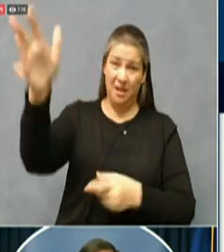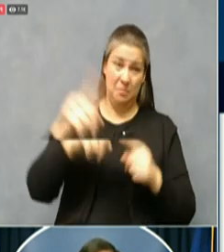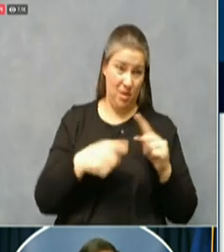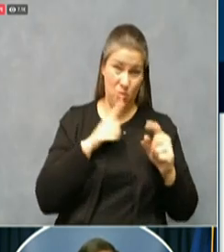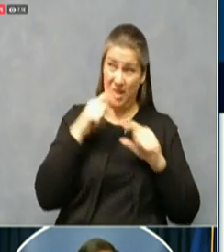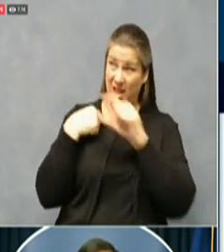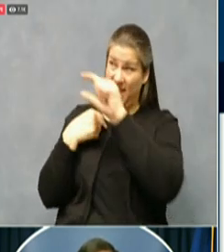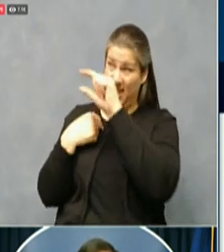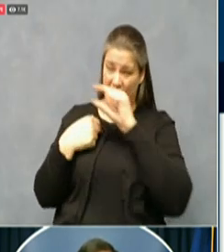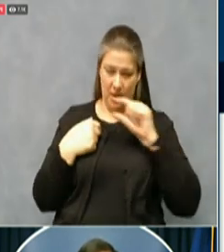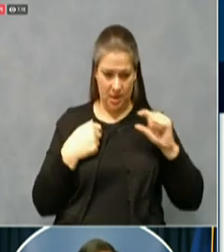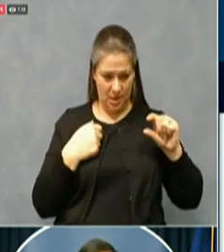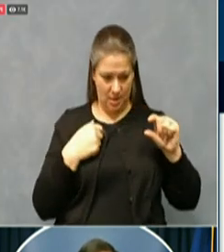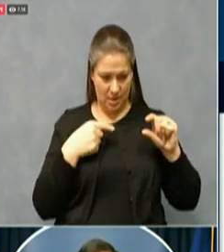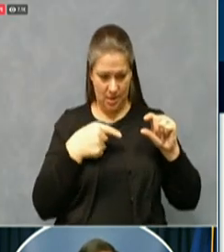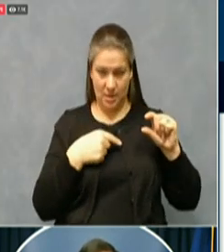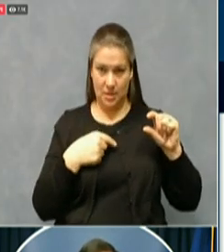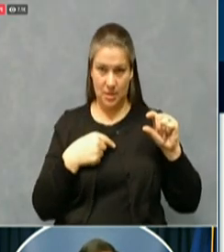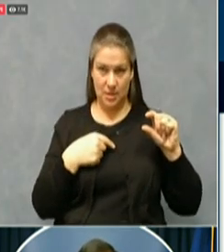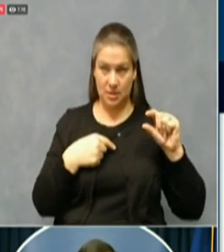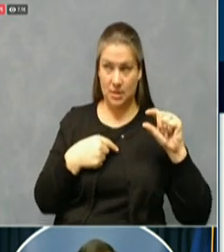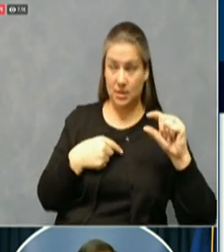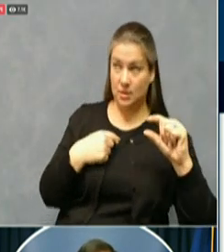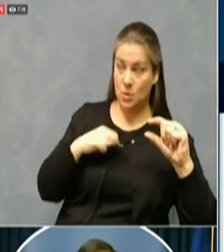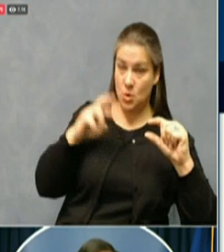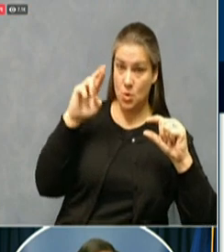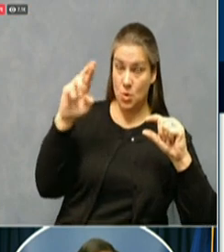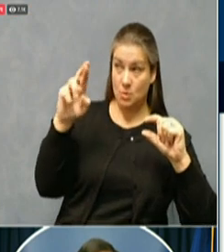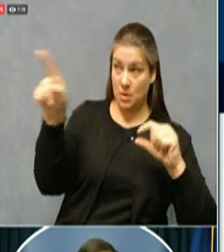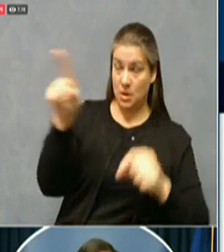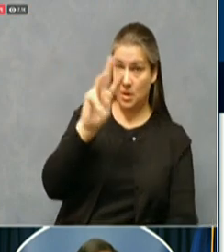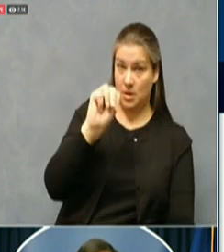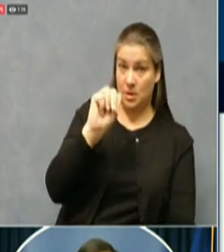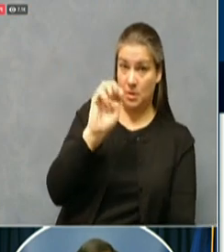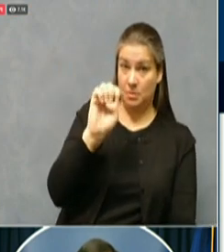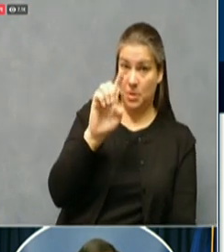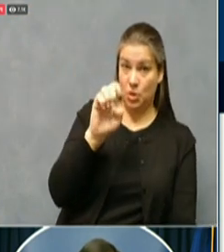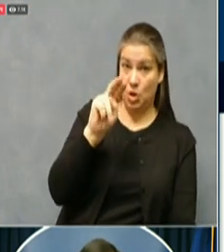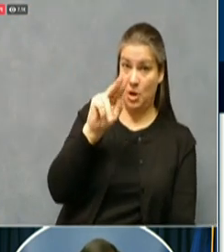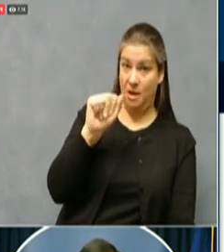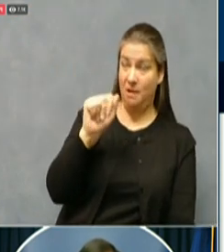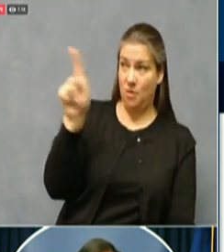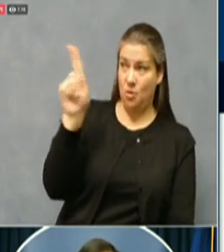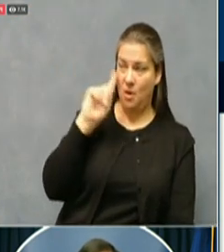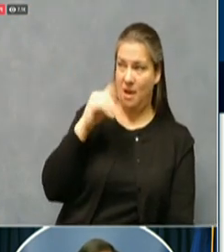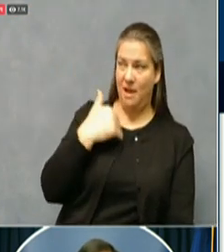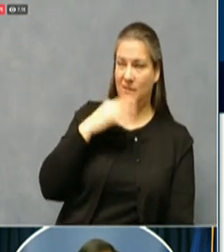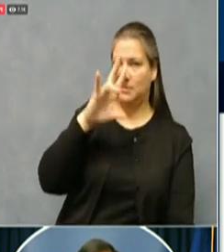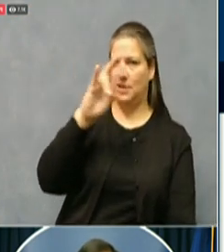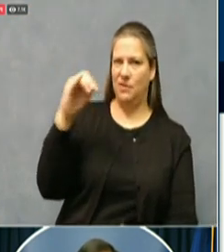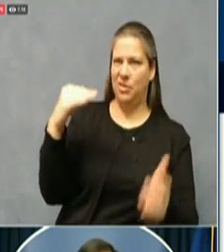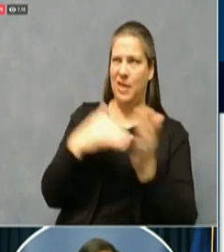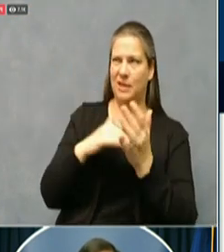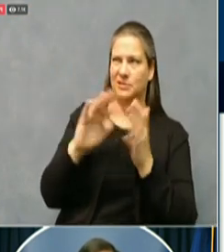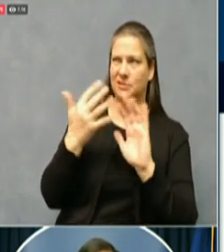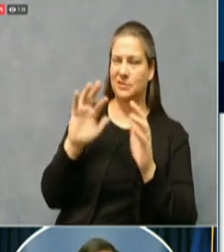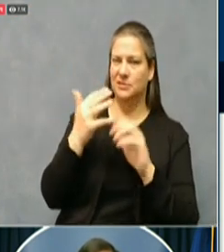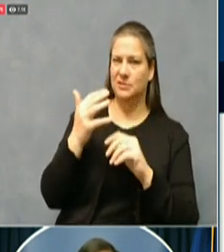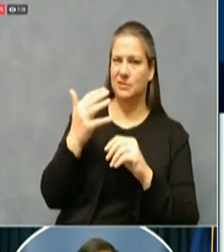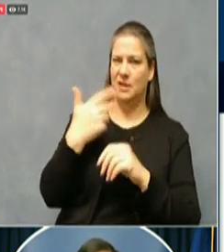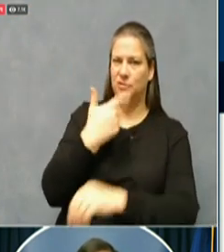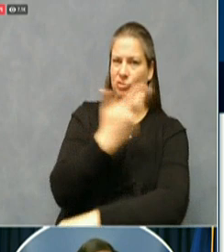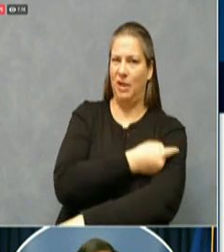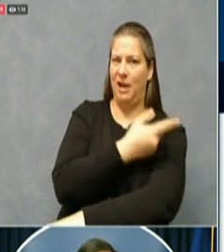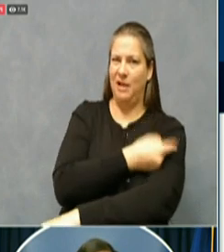hope that Moderna has their 70 odd thousand doses, which is at least twice as much as the one where